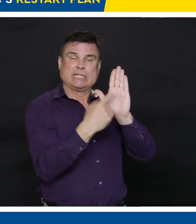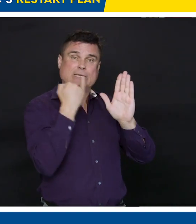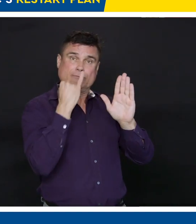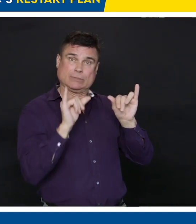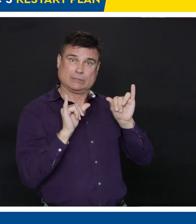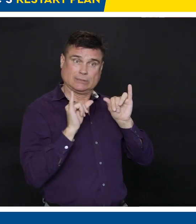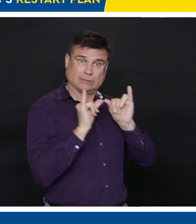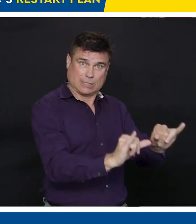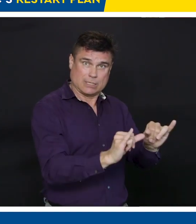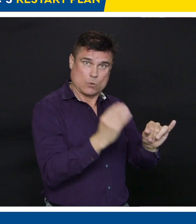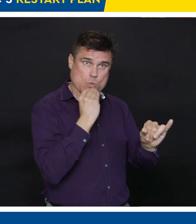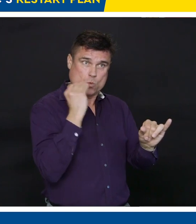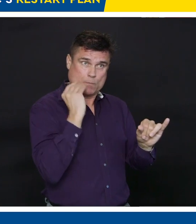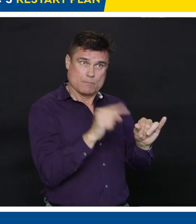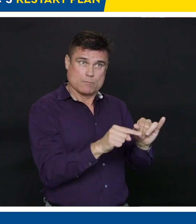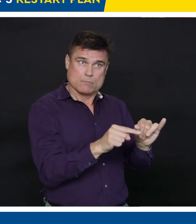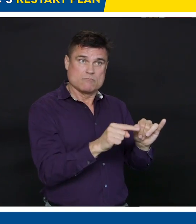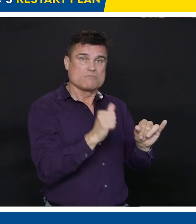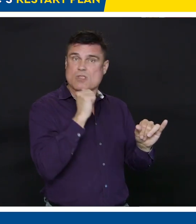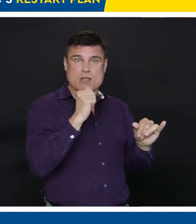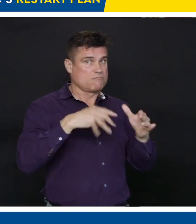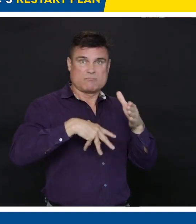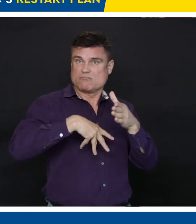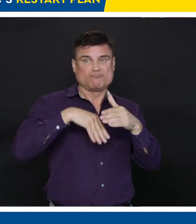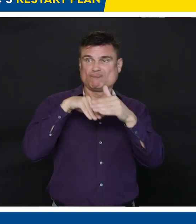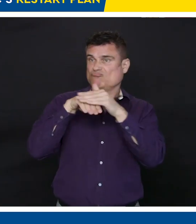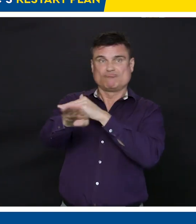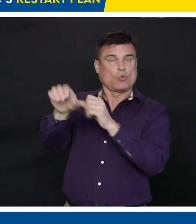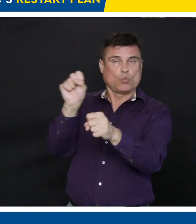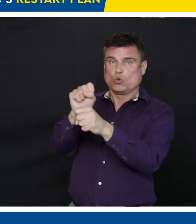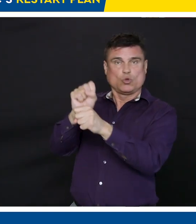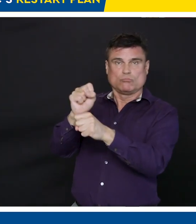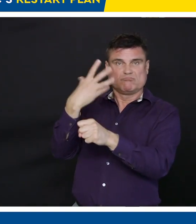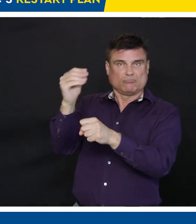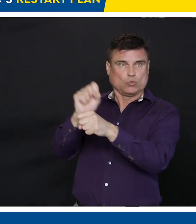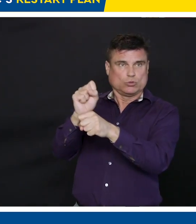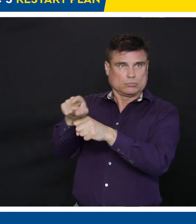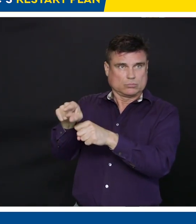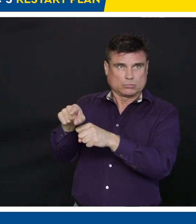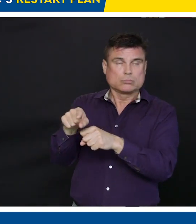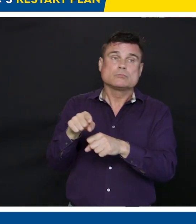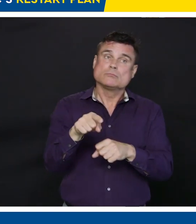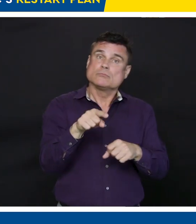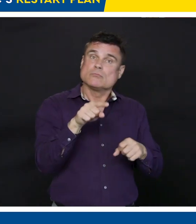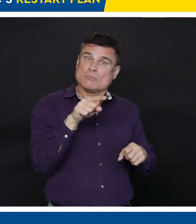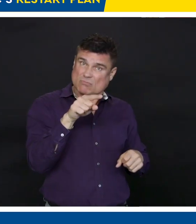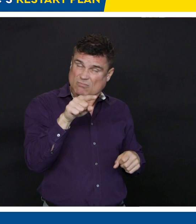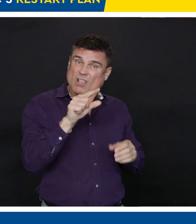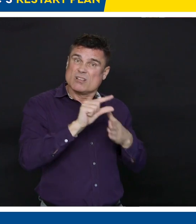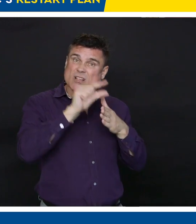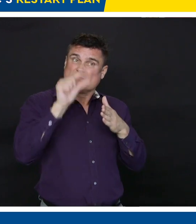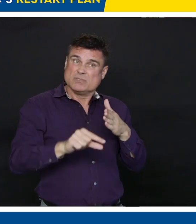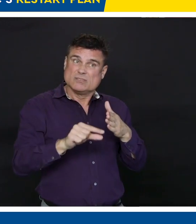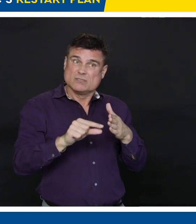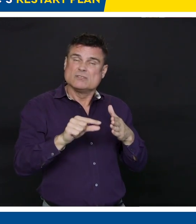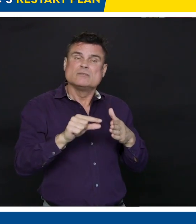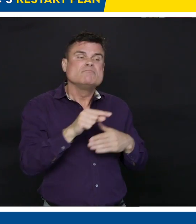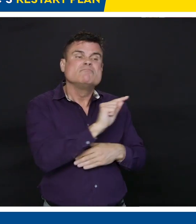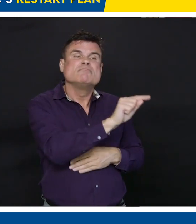about how your government is going to support, especially those workers who are living paycheck to paycheck, with that